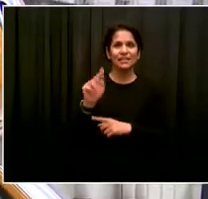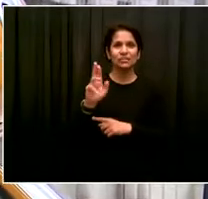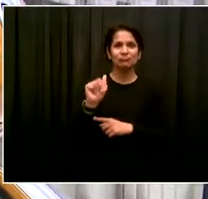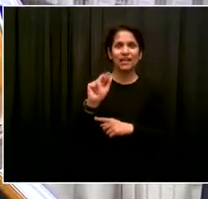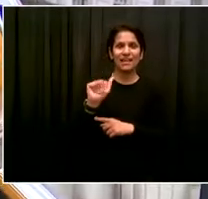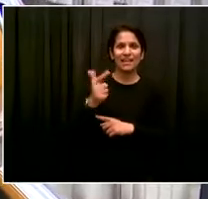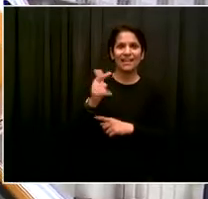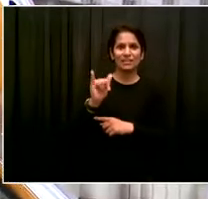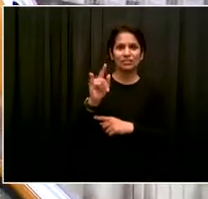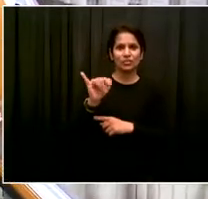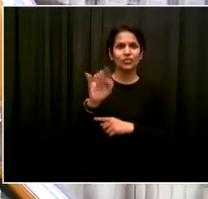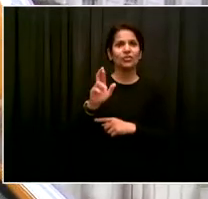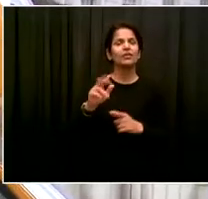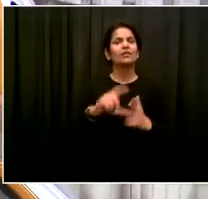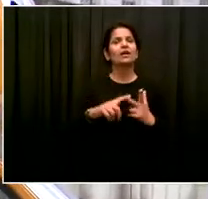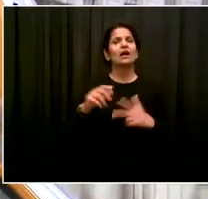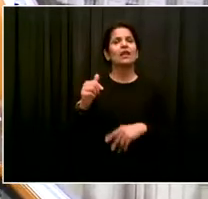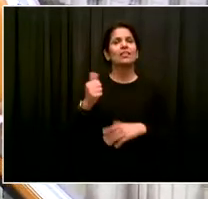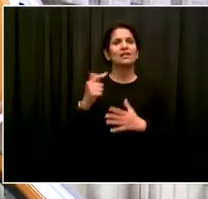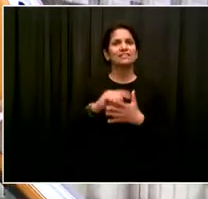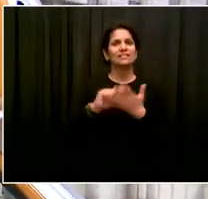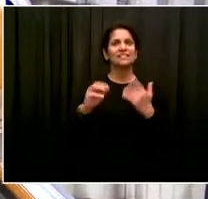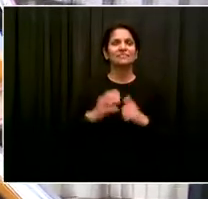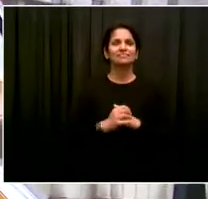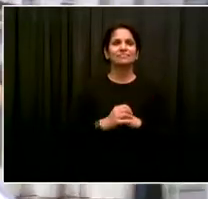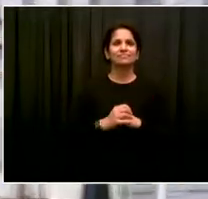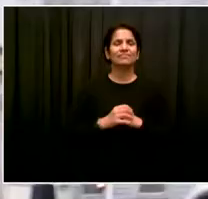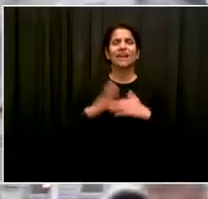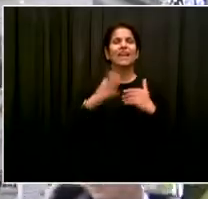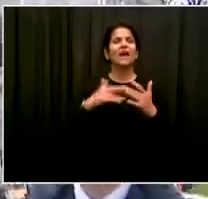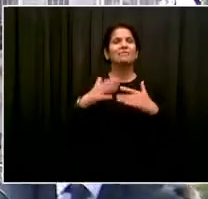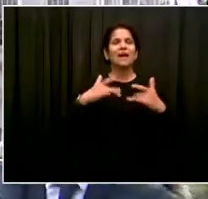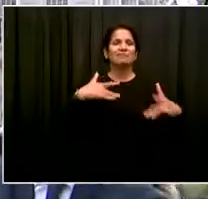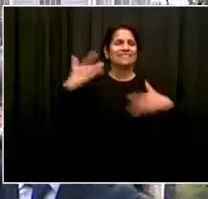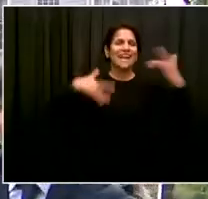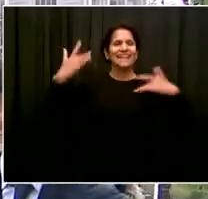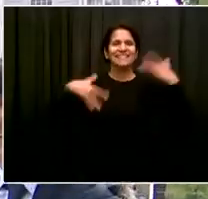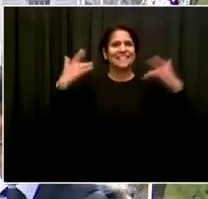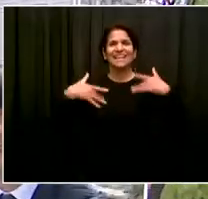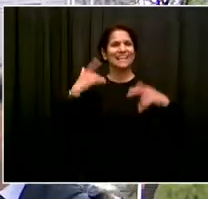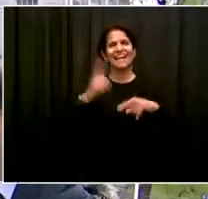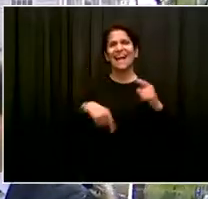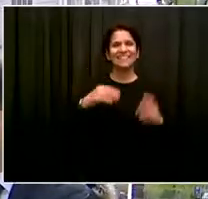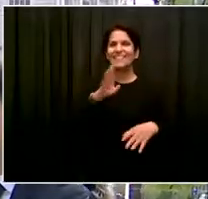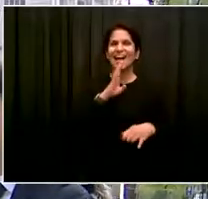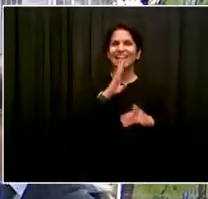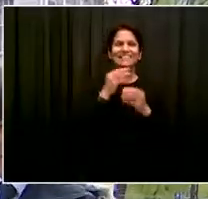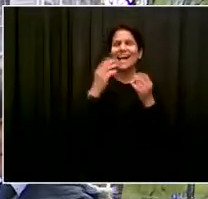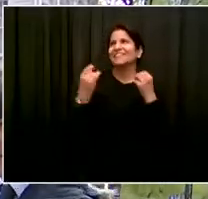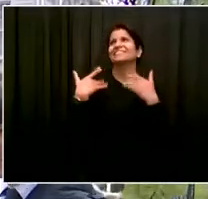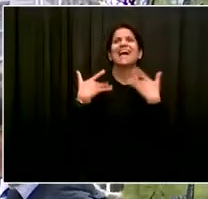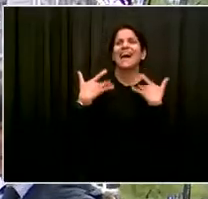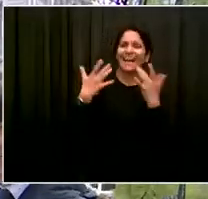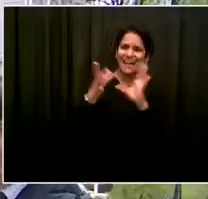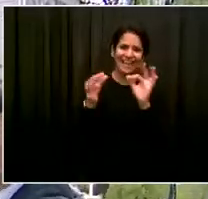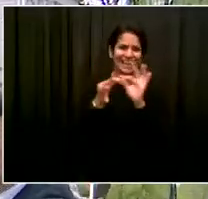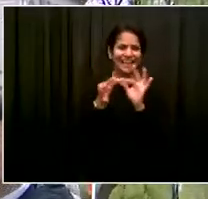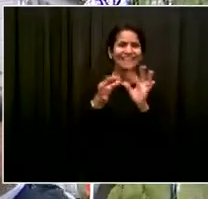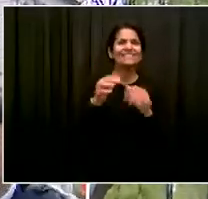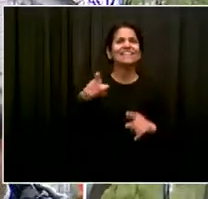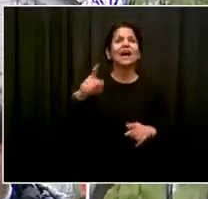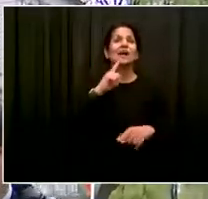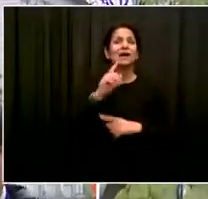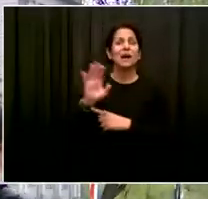excited to be out here. It's a great day for New York City and I'm going to pass it over to our sustainability czar. Ben, it's electric. It's electric, Chancellor.